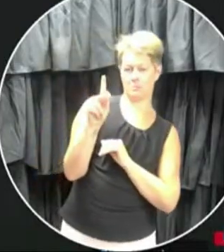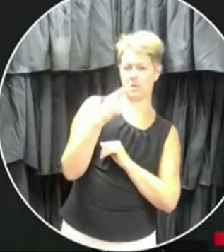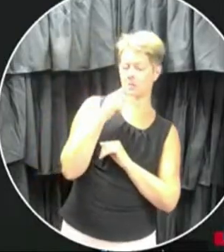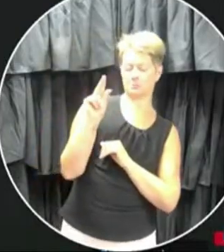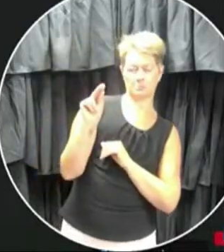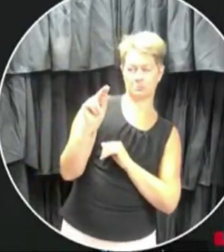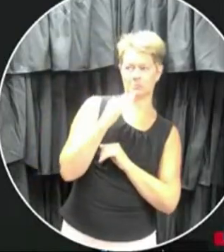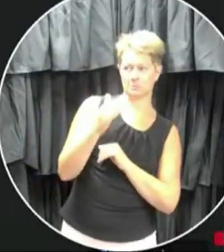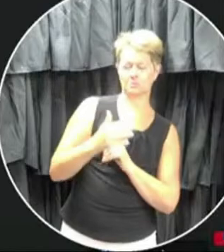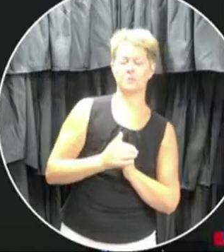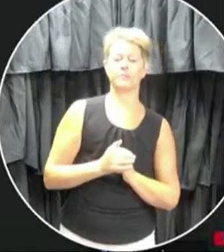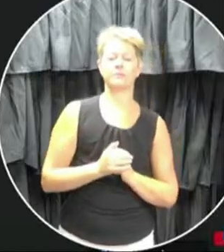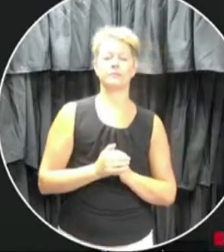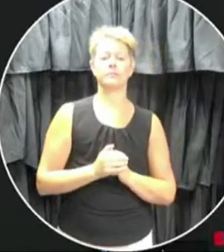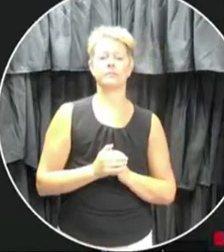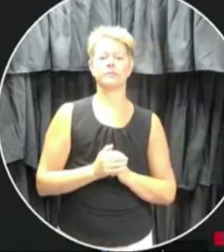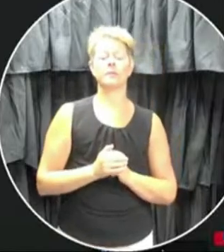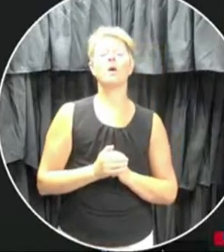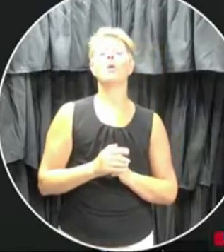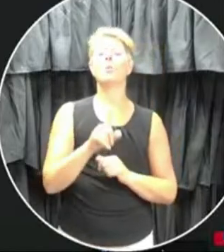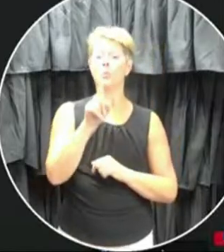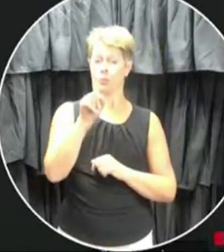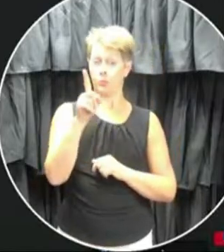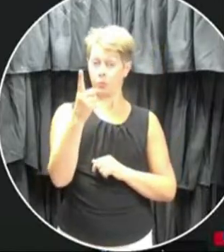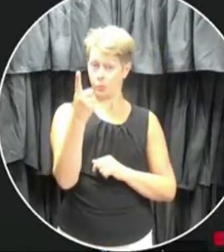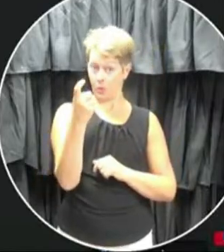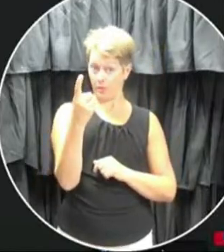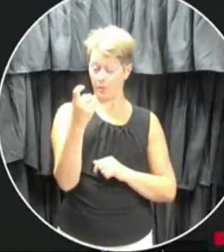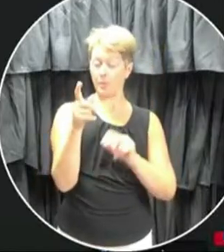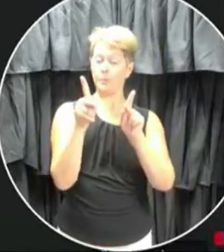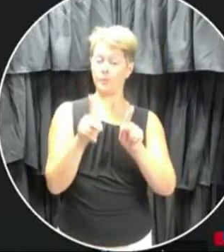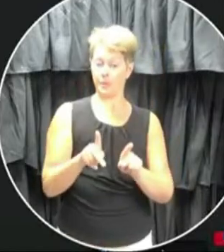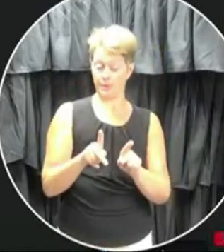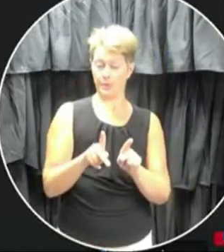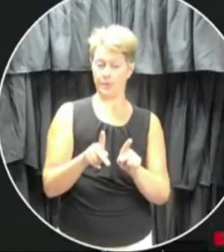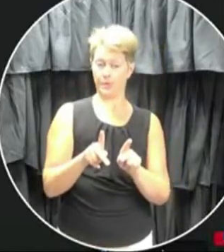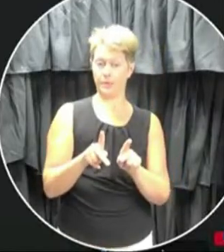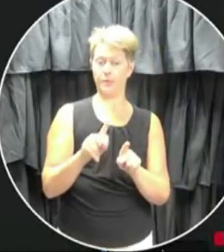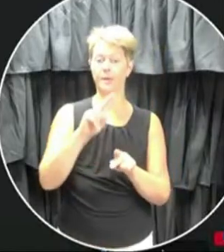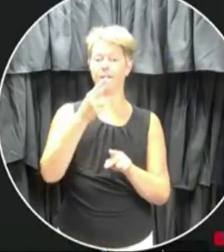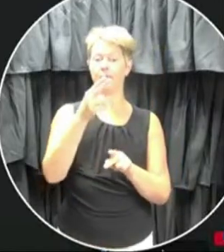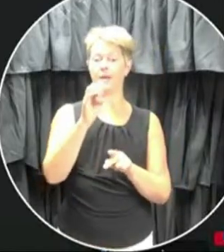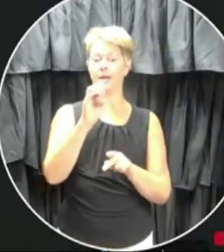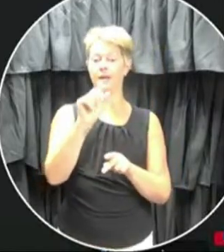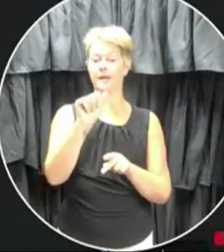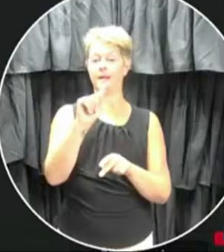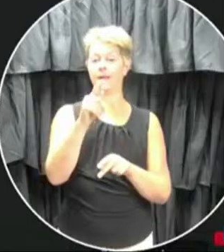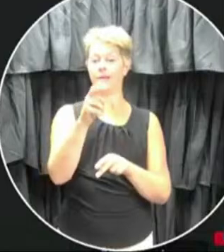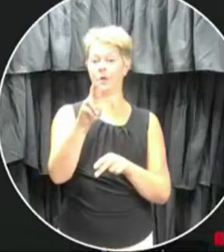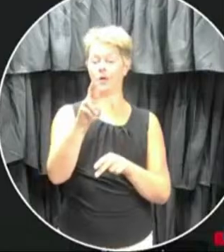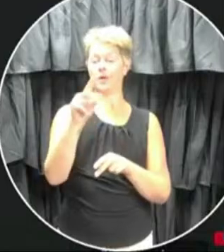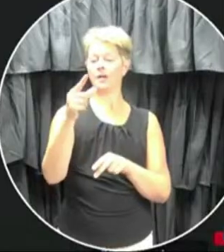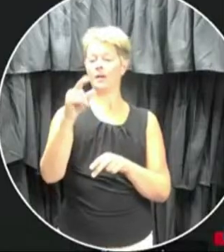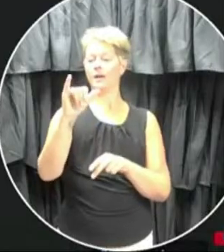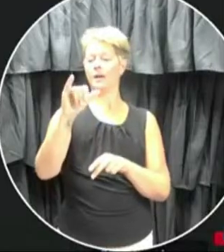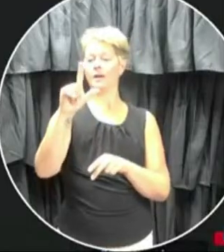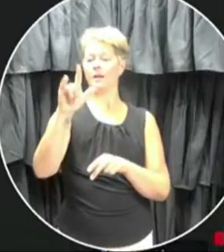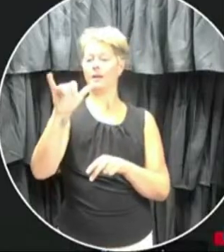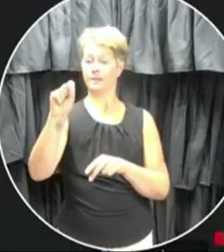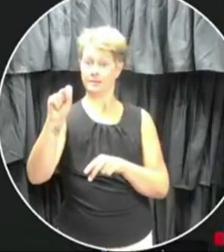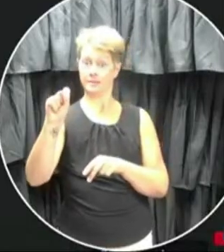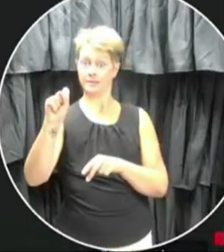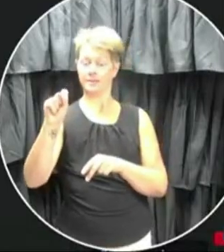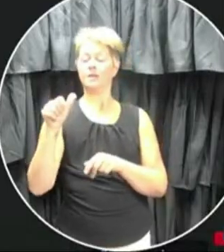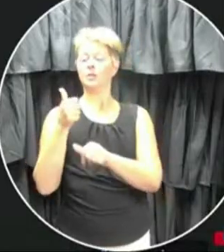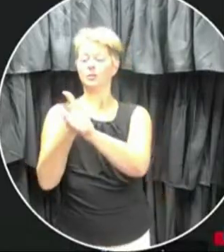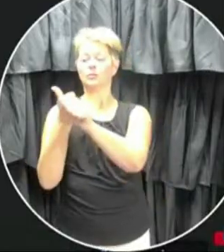right. And with that, we have one other individual. So, um, Heather, I do believe, uh, Heather Gillis with